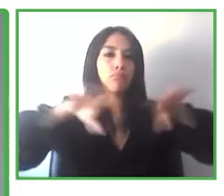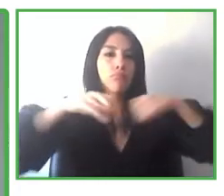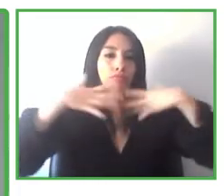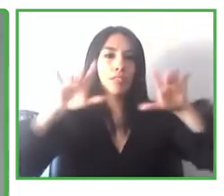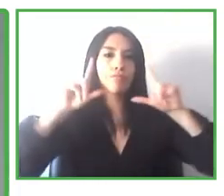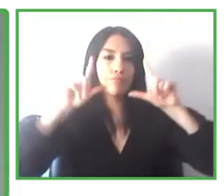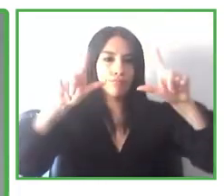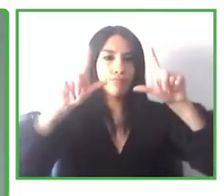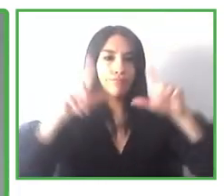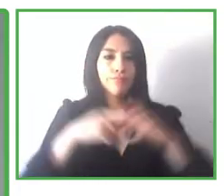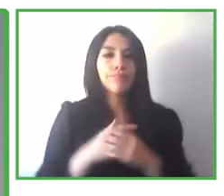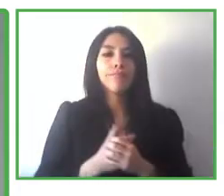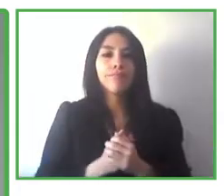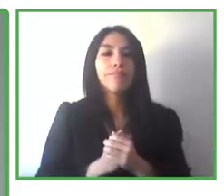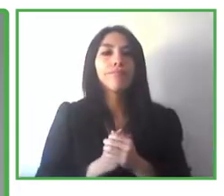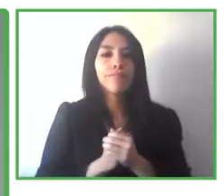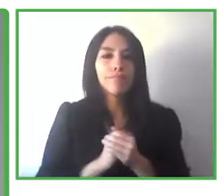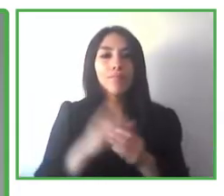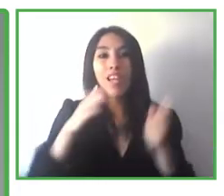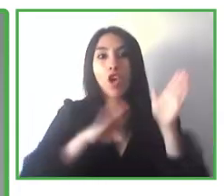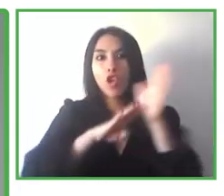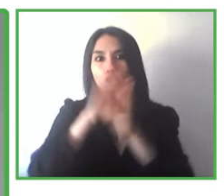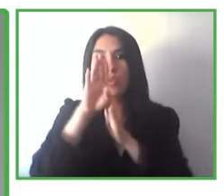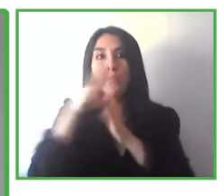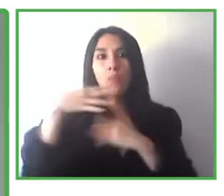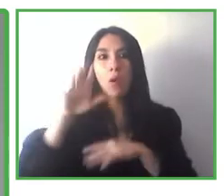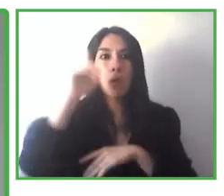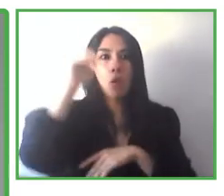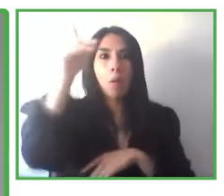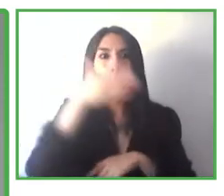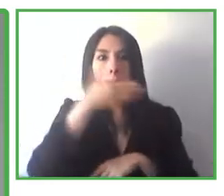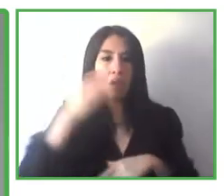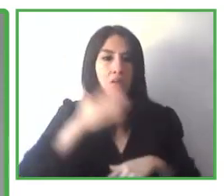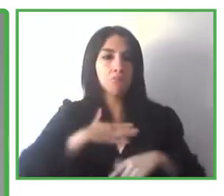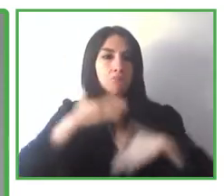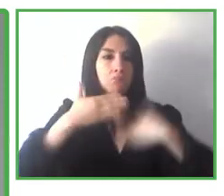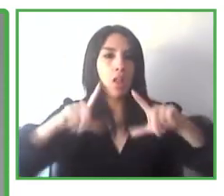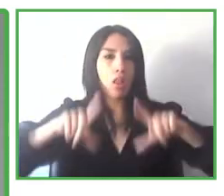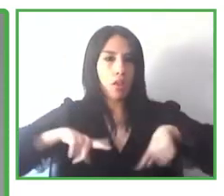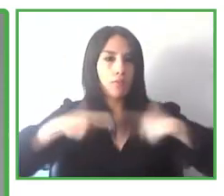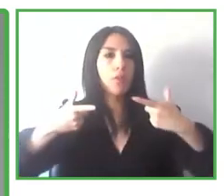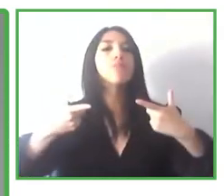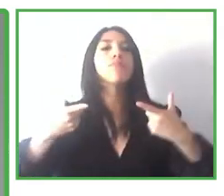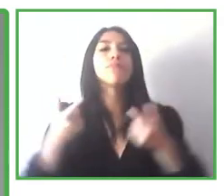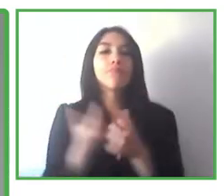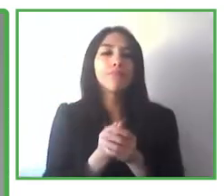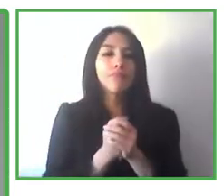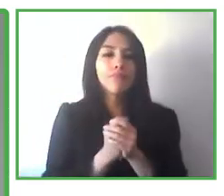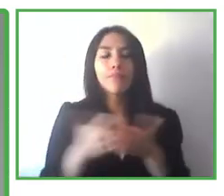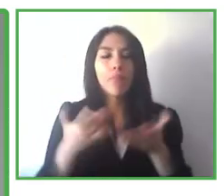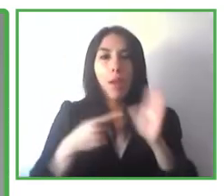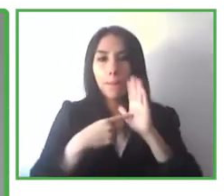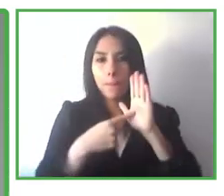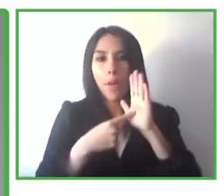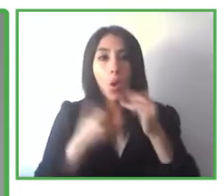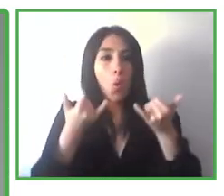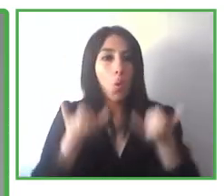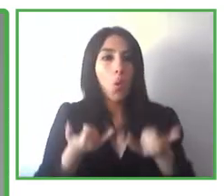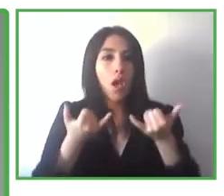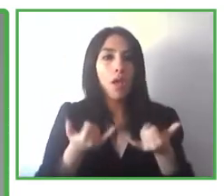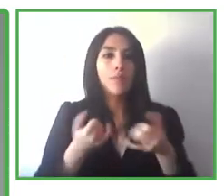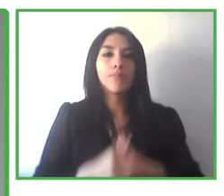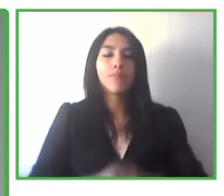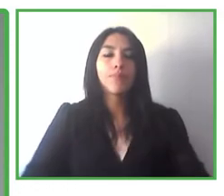And at the same time, that information can be used in order to improve our life or to make a system more better